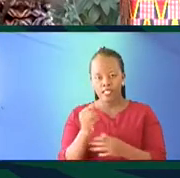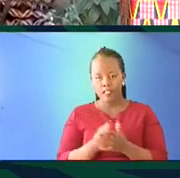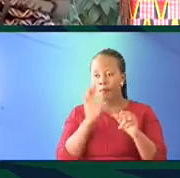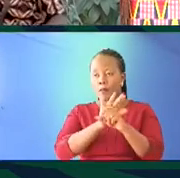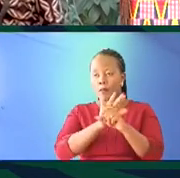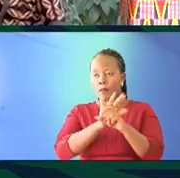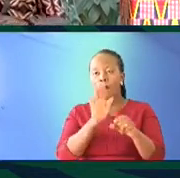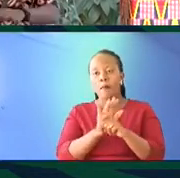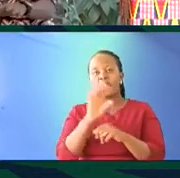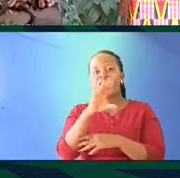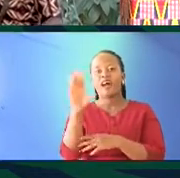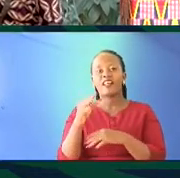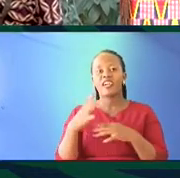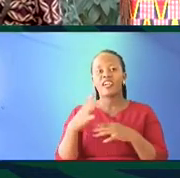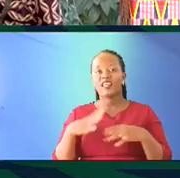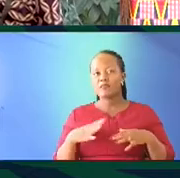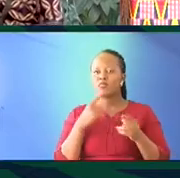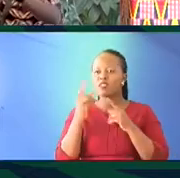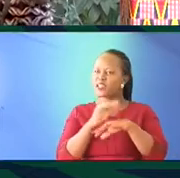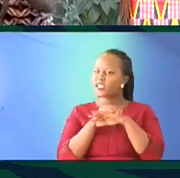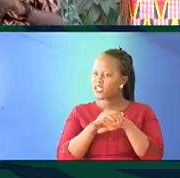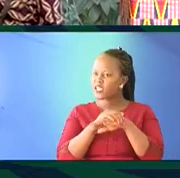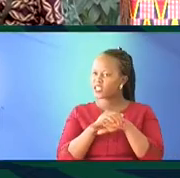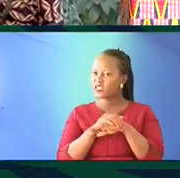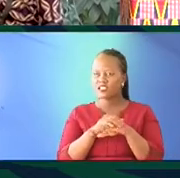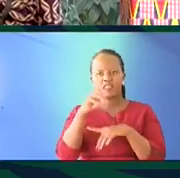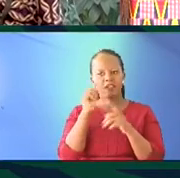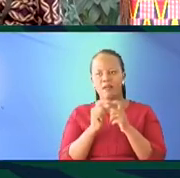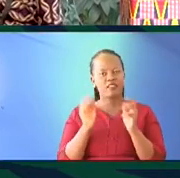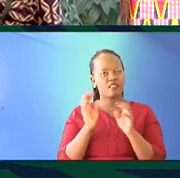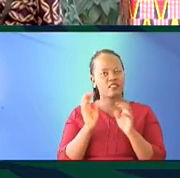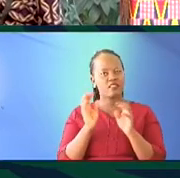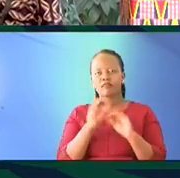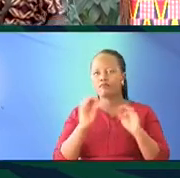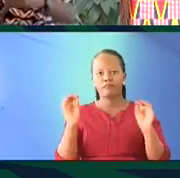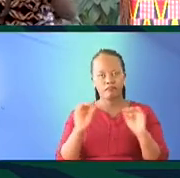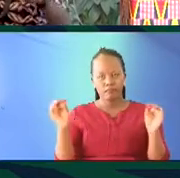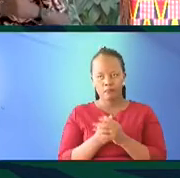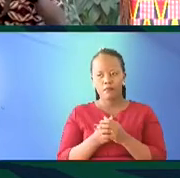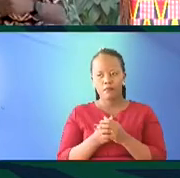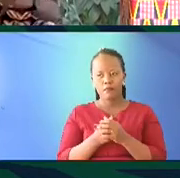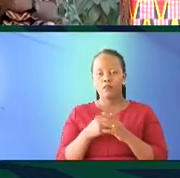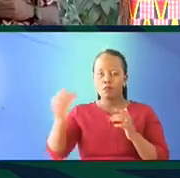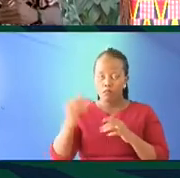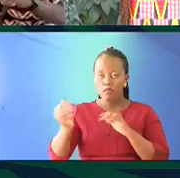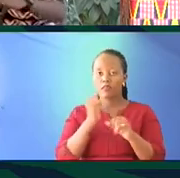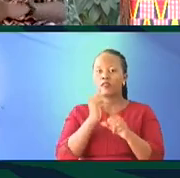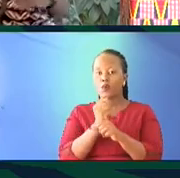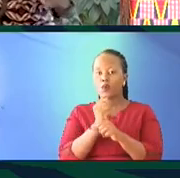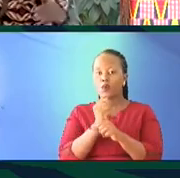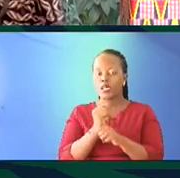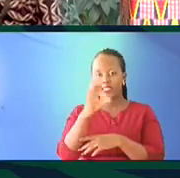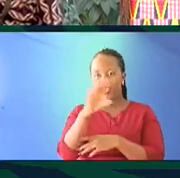vast majority of Africans actually do not speak English to the level that we can have this kind of conversation. The day-to-day activities